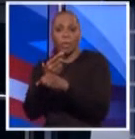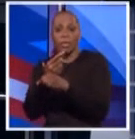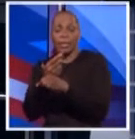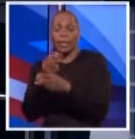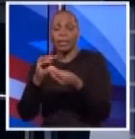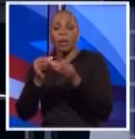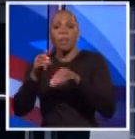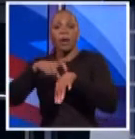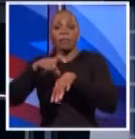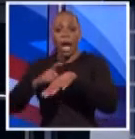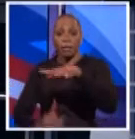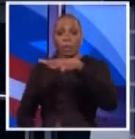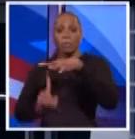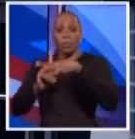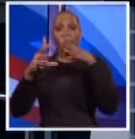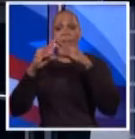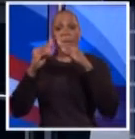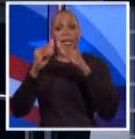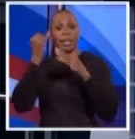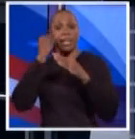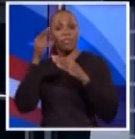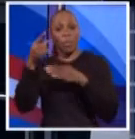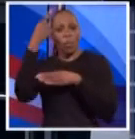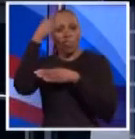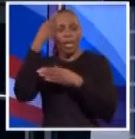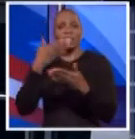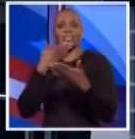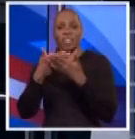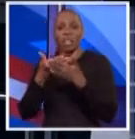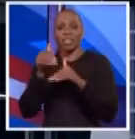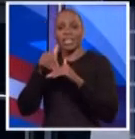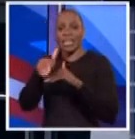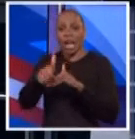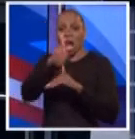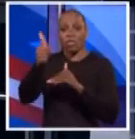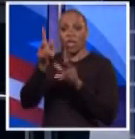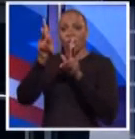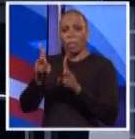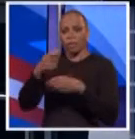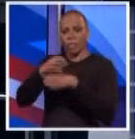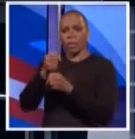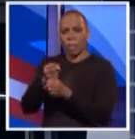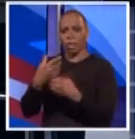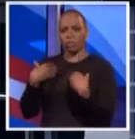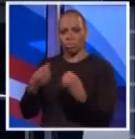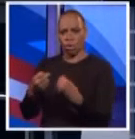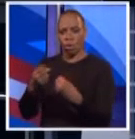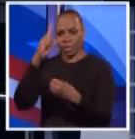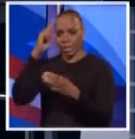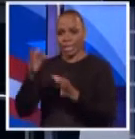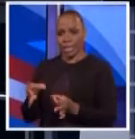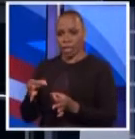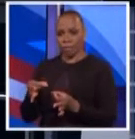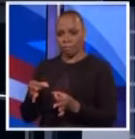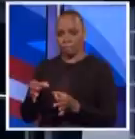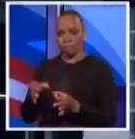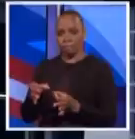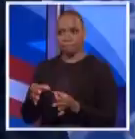to appear, and if you really think that it's good to send an underling to make those kinds of decisions. The borough president is